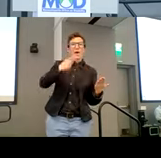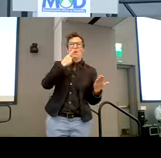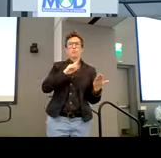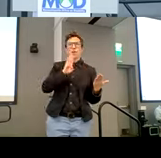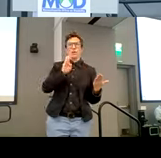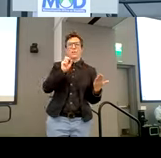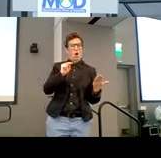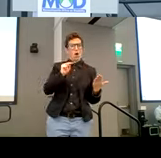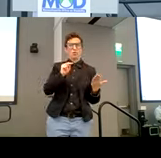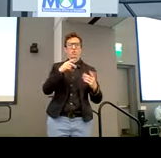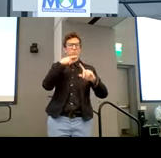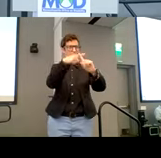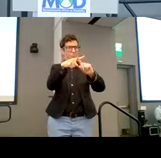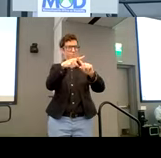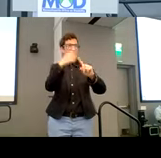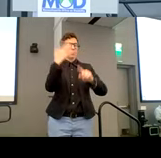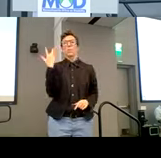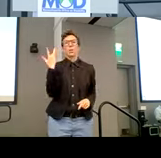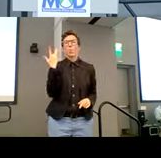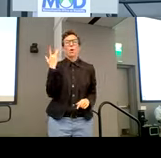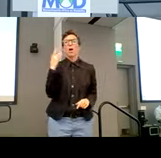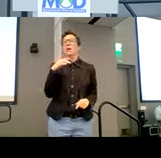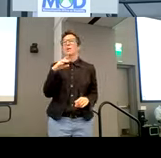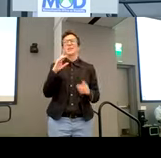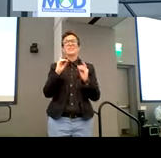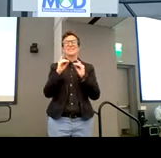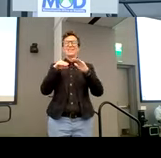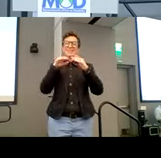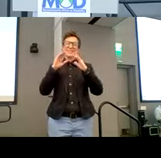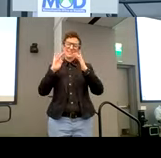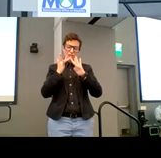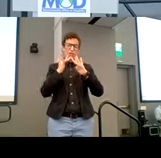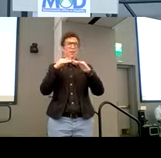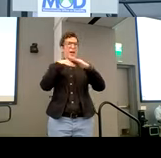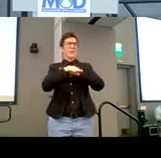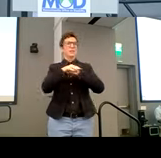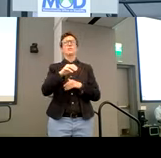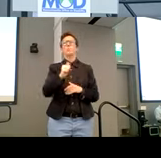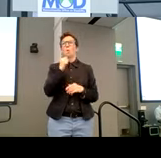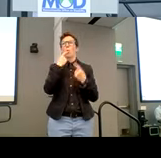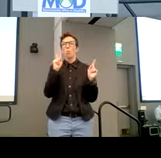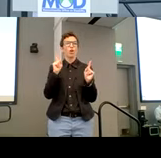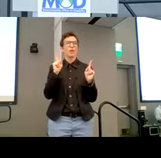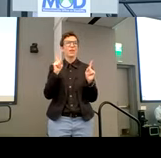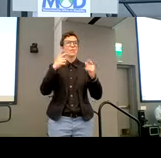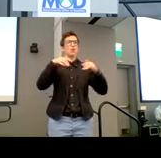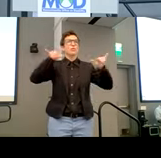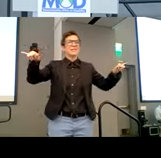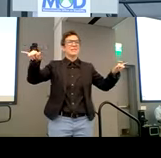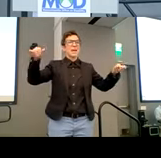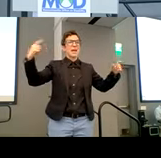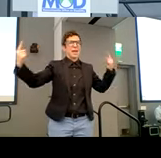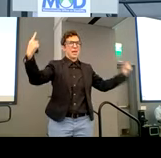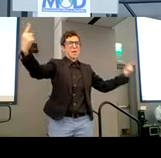digital accessibility doesn't work if you stay in your silo. It has to be the word cross should be in front of everything,